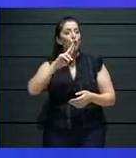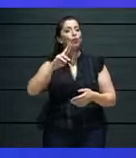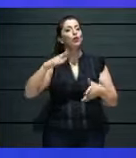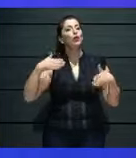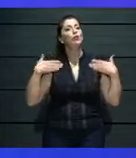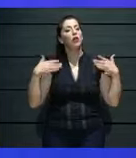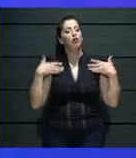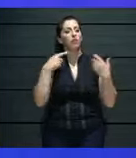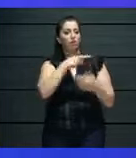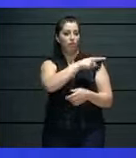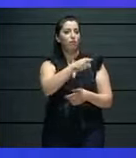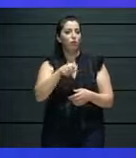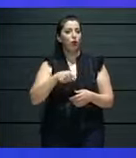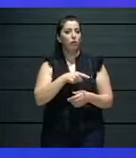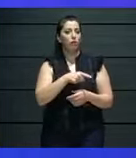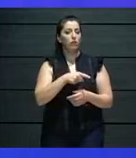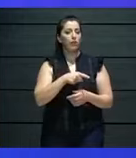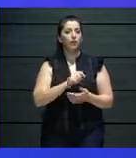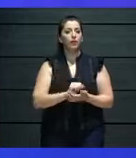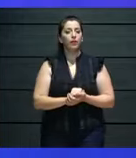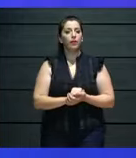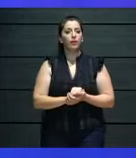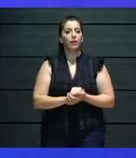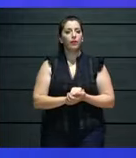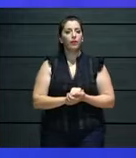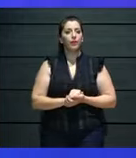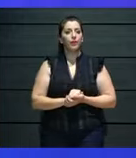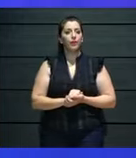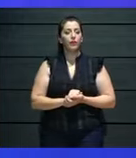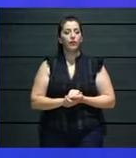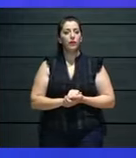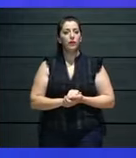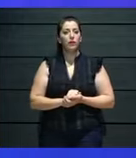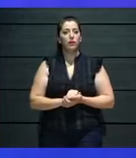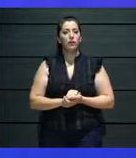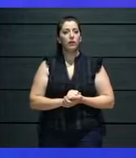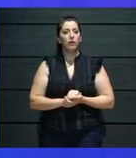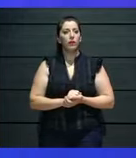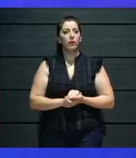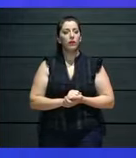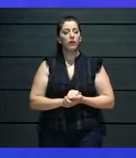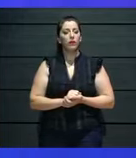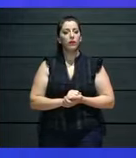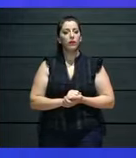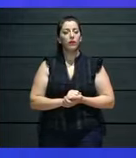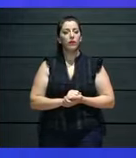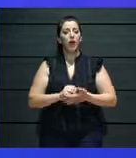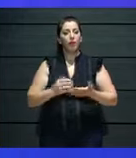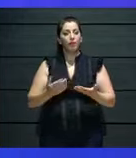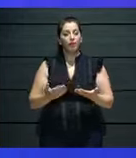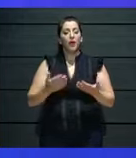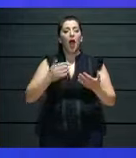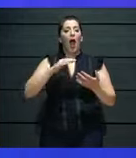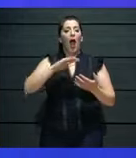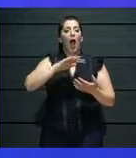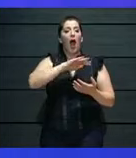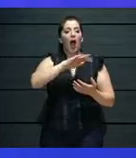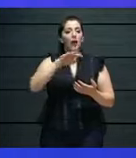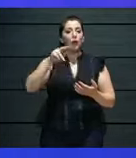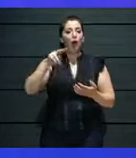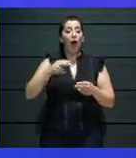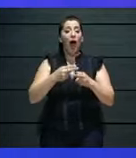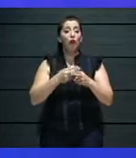art nicely and comfortably riding on new platforms.